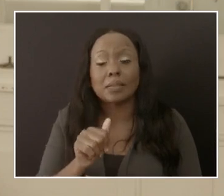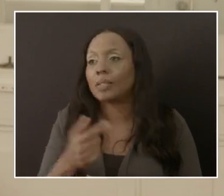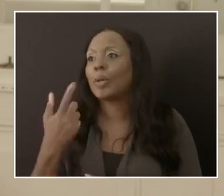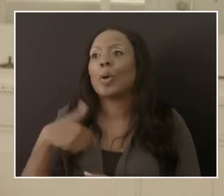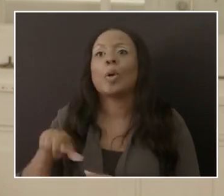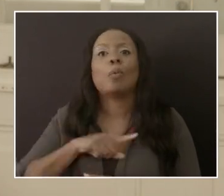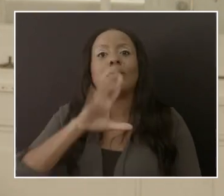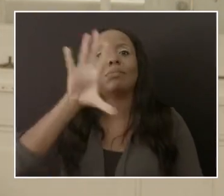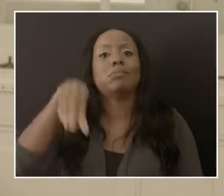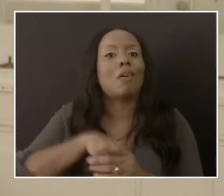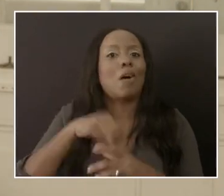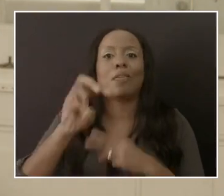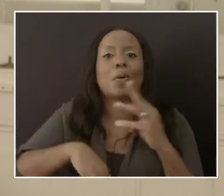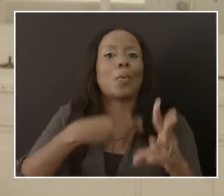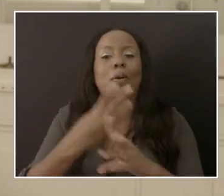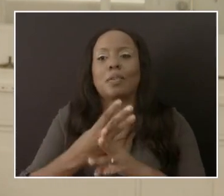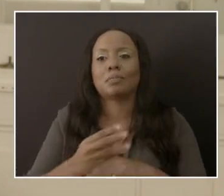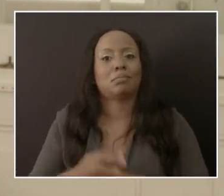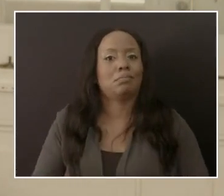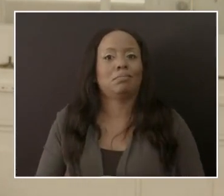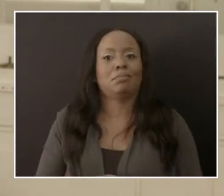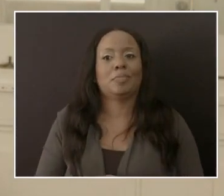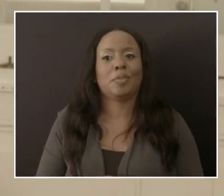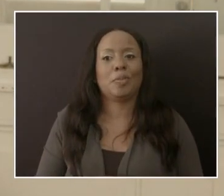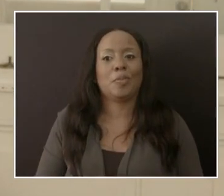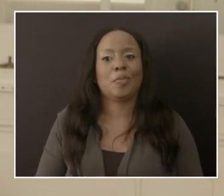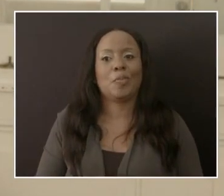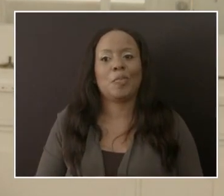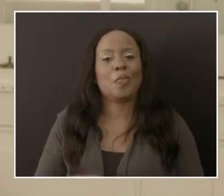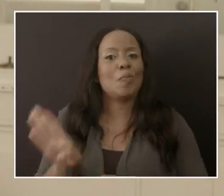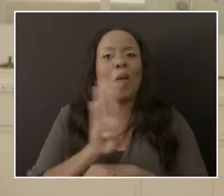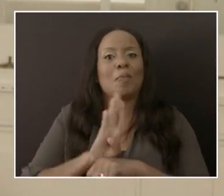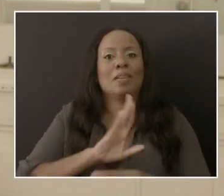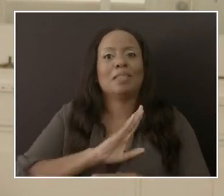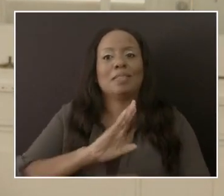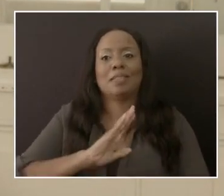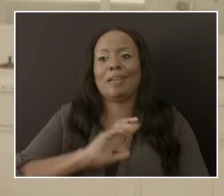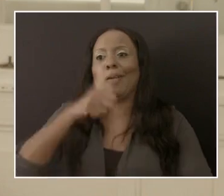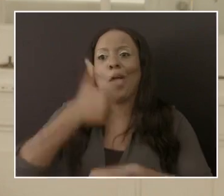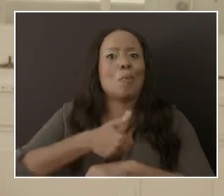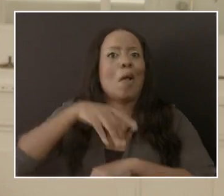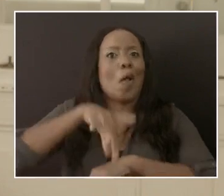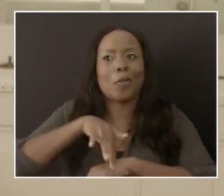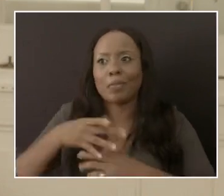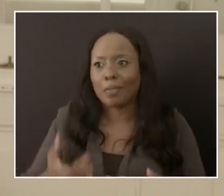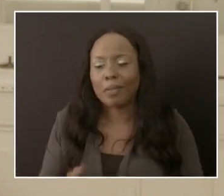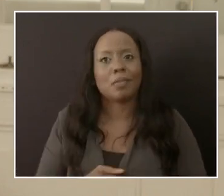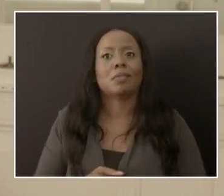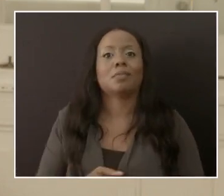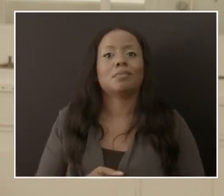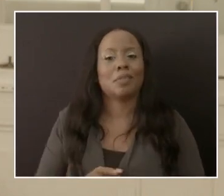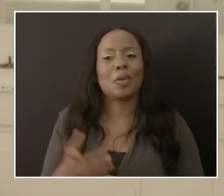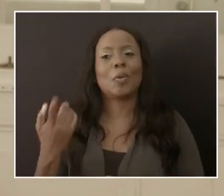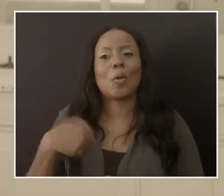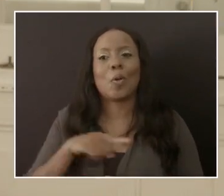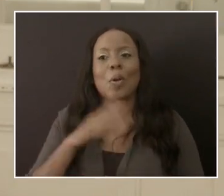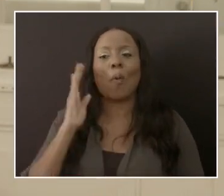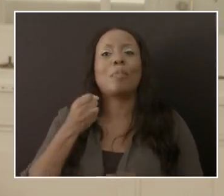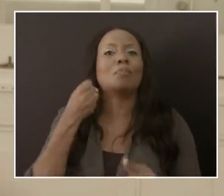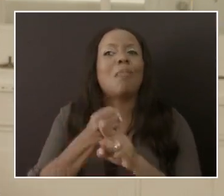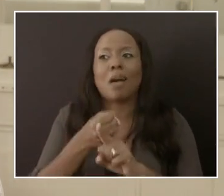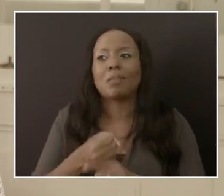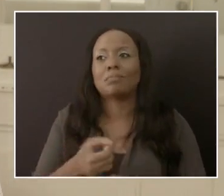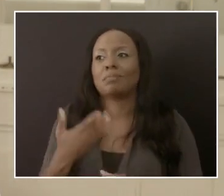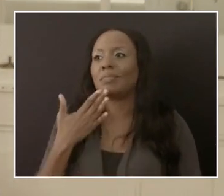of a global community, we should not get the feeling that we are immune to Omicron. Thank you.